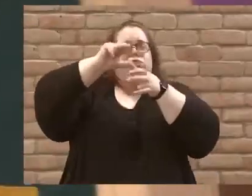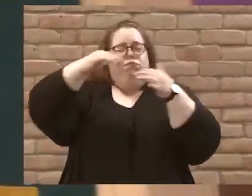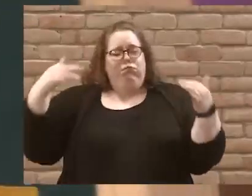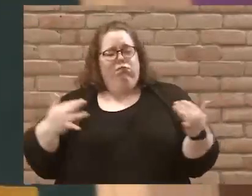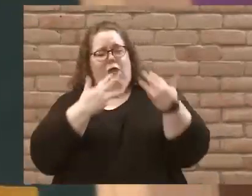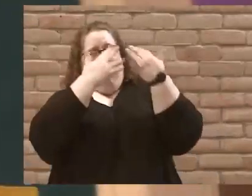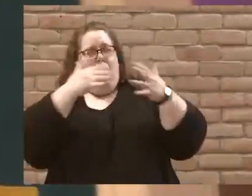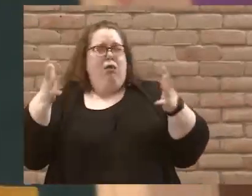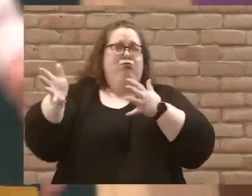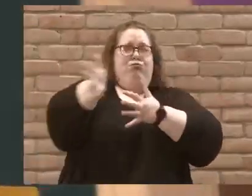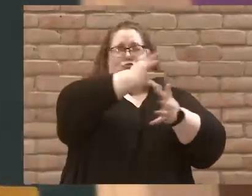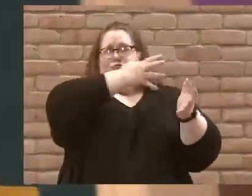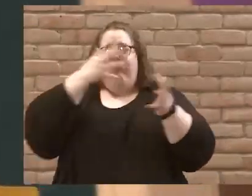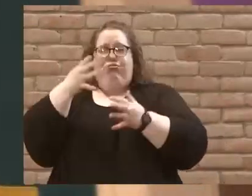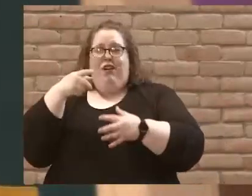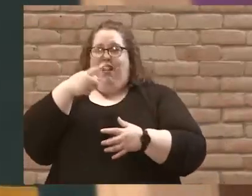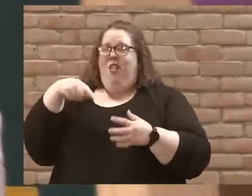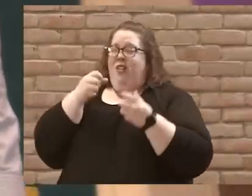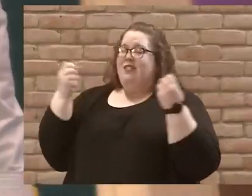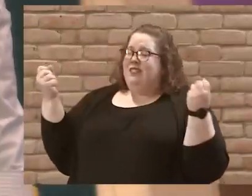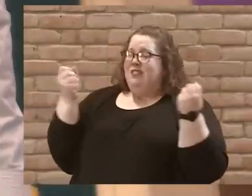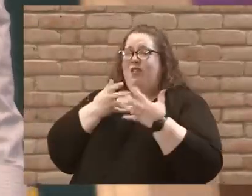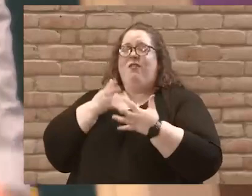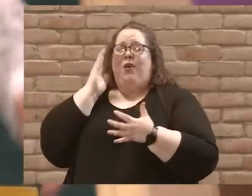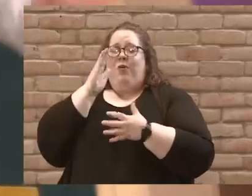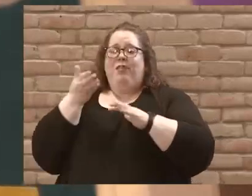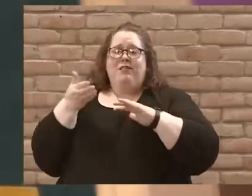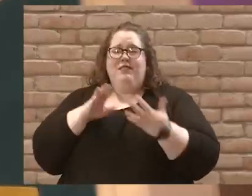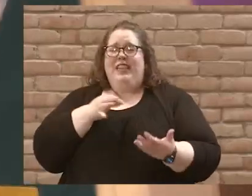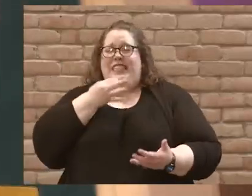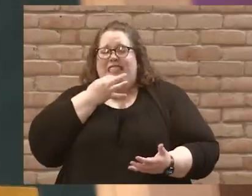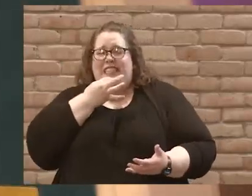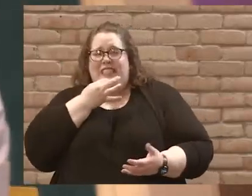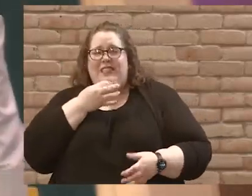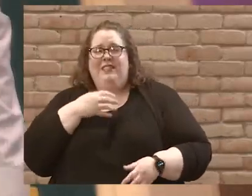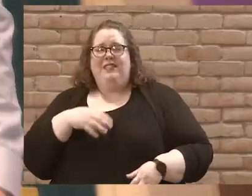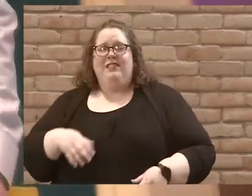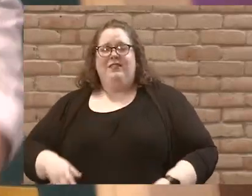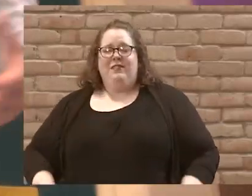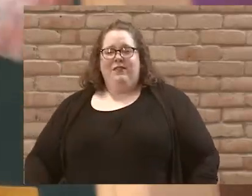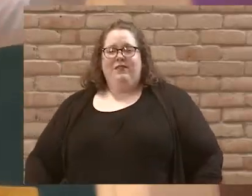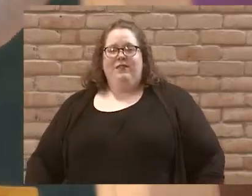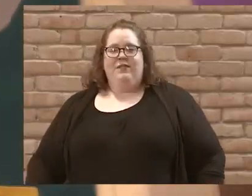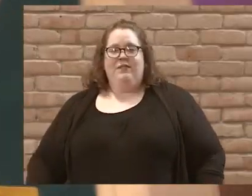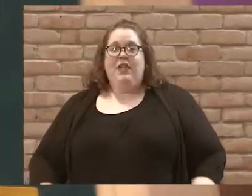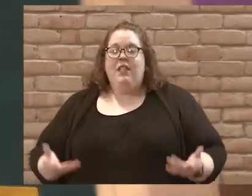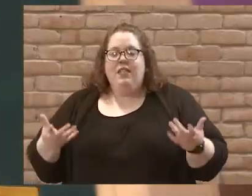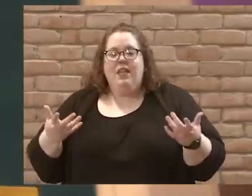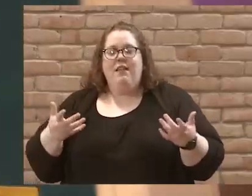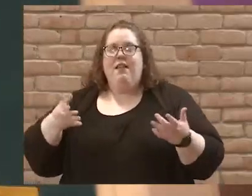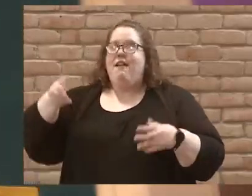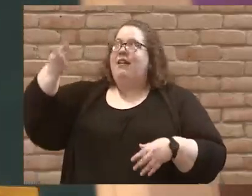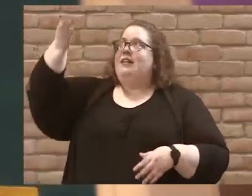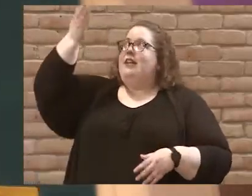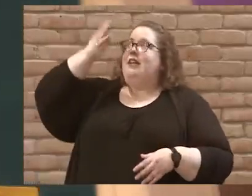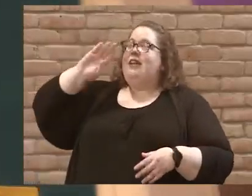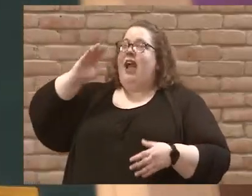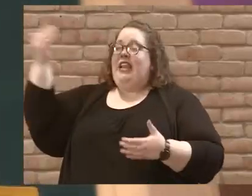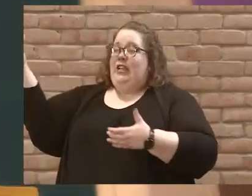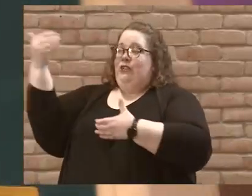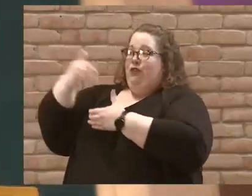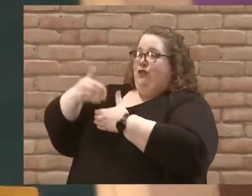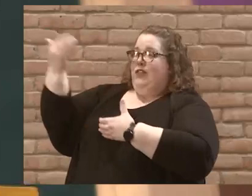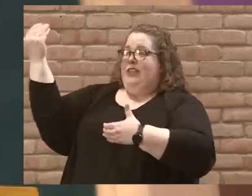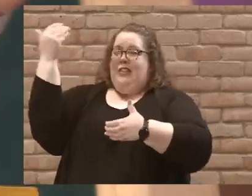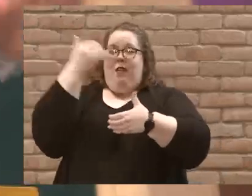boat. They're terrified that they're going to be dead. Do something about this. Miraculously, God intervenes in